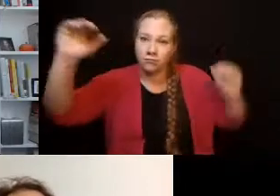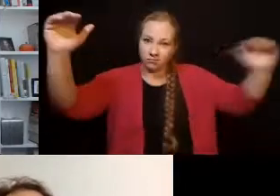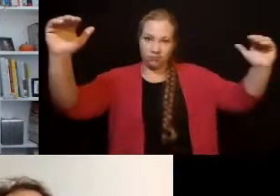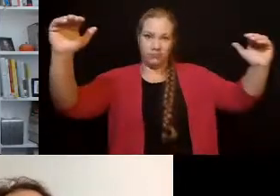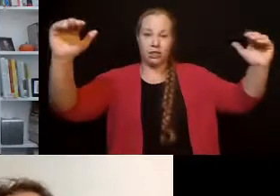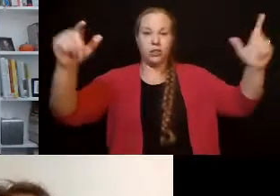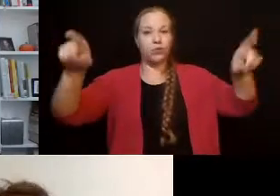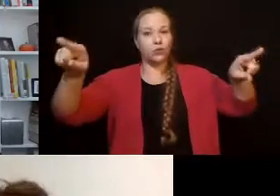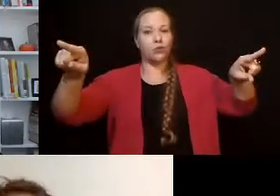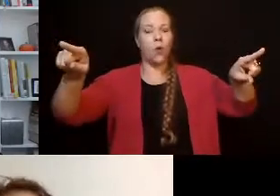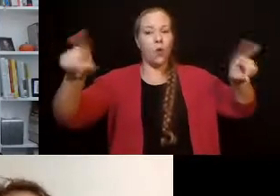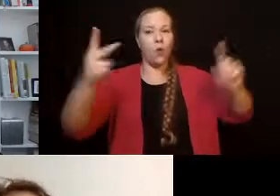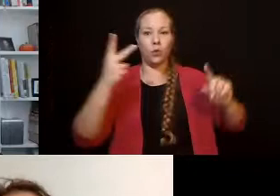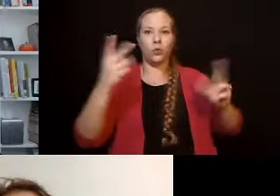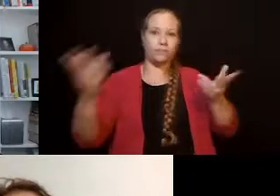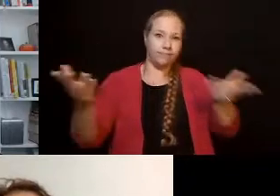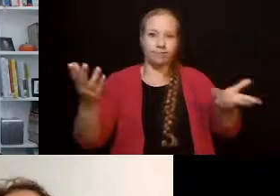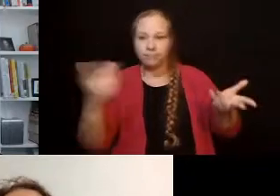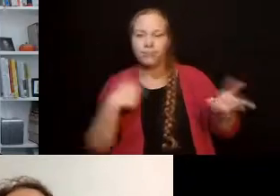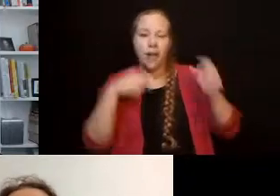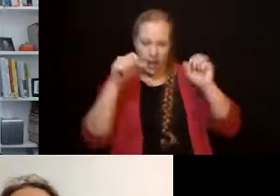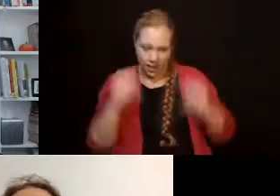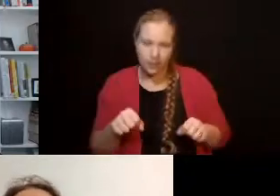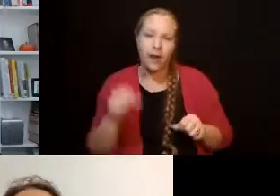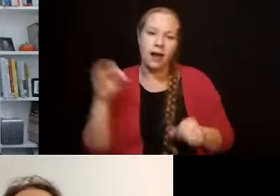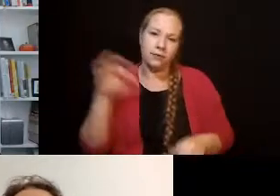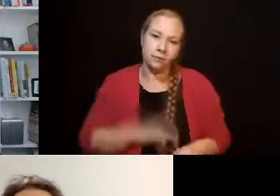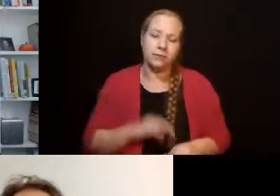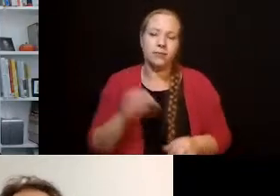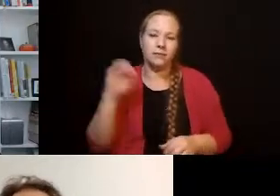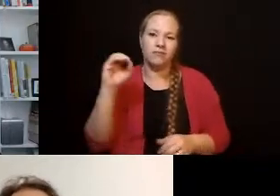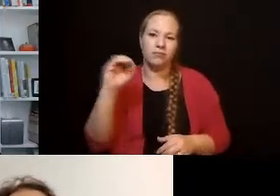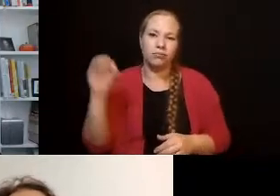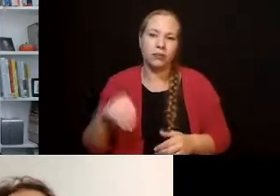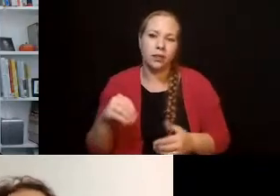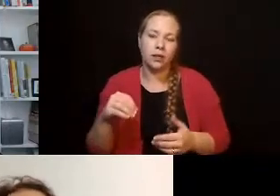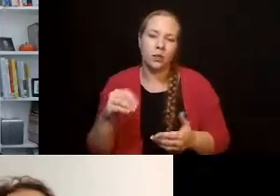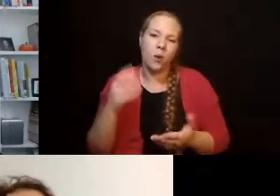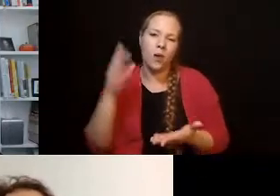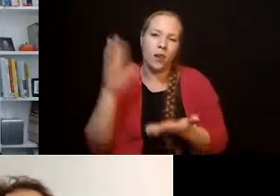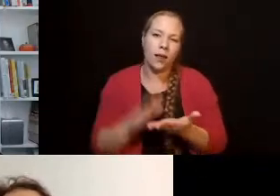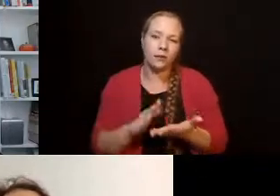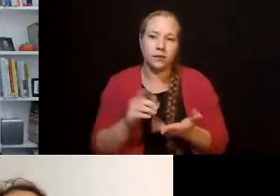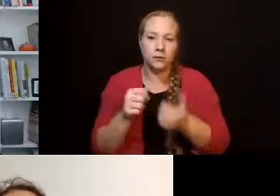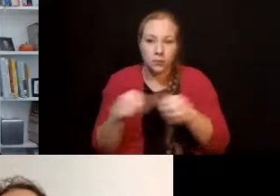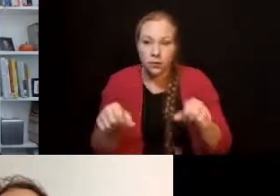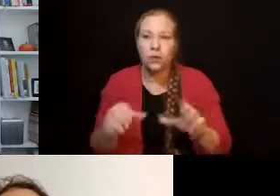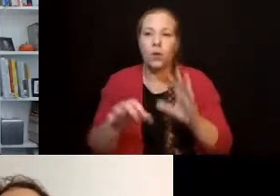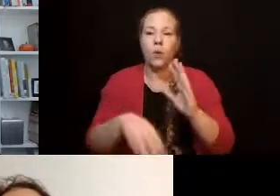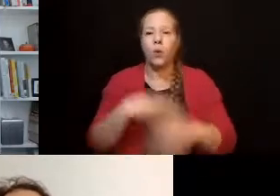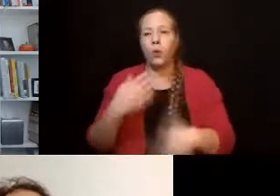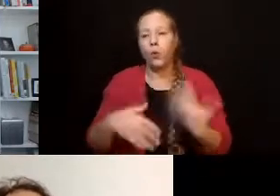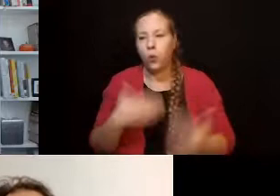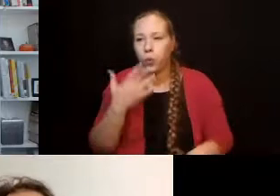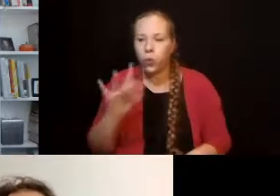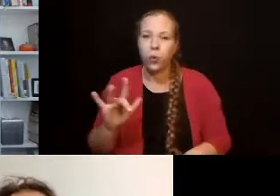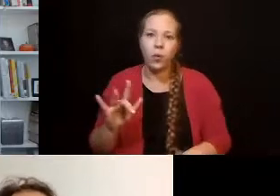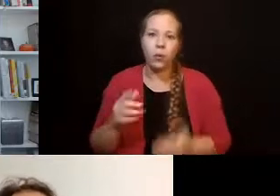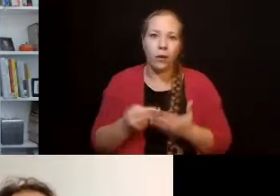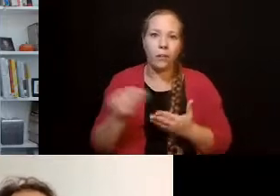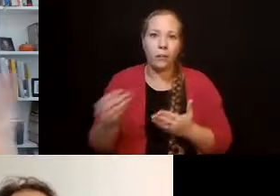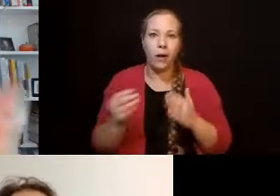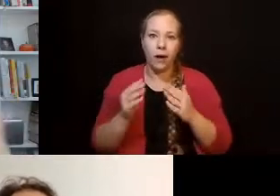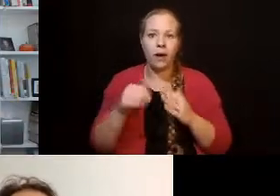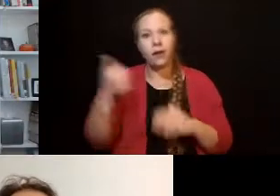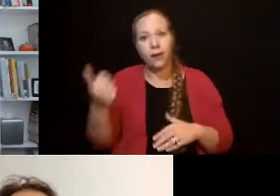to take advantage of that and buy another place. So does that mean we have everything fixed